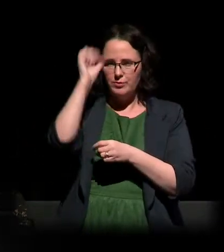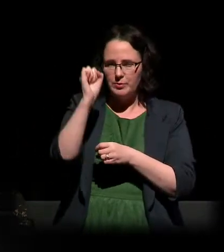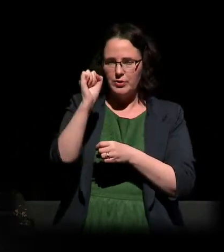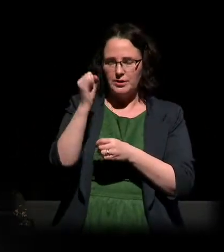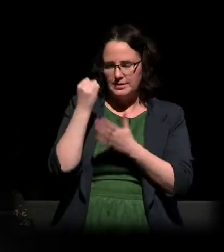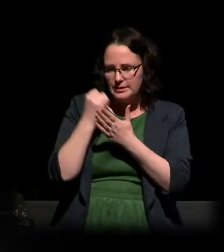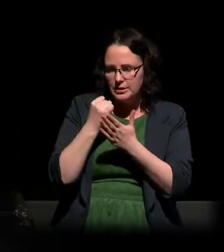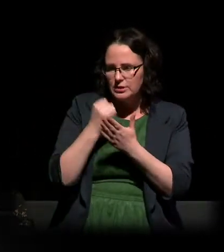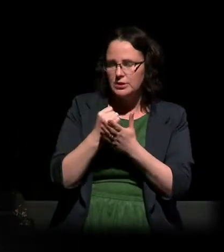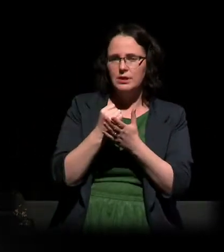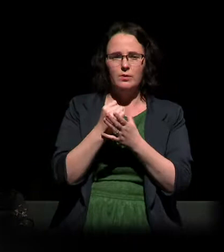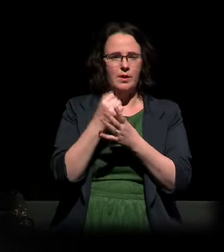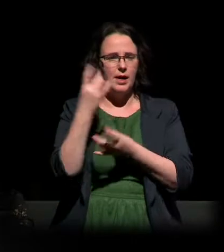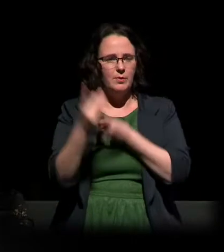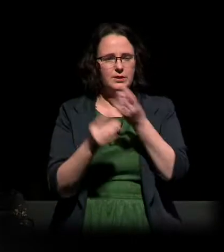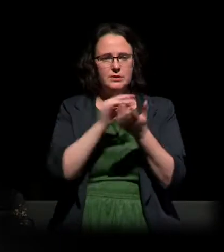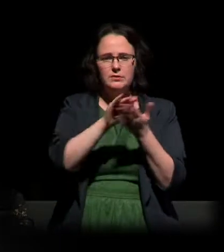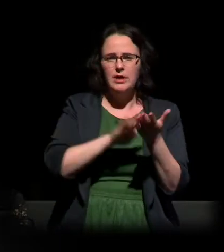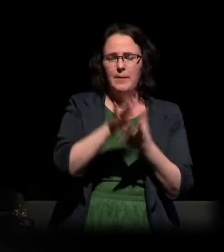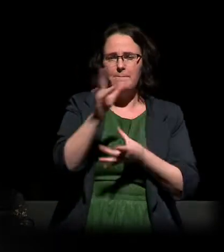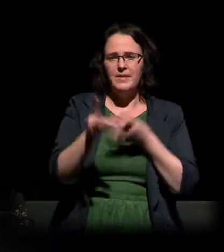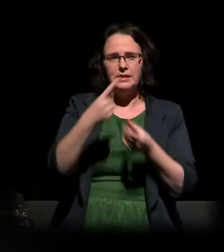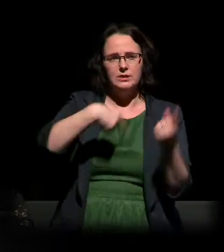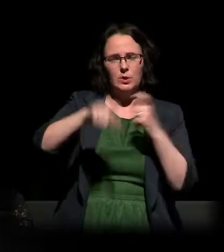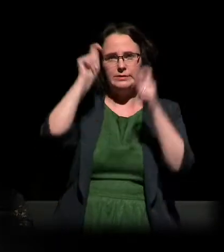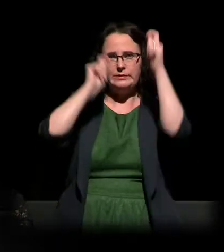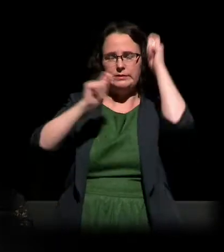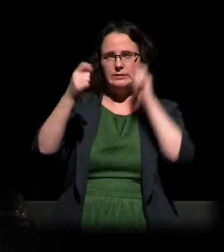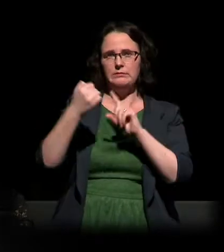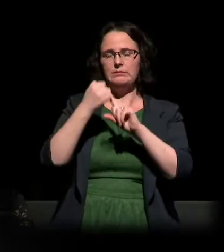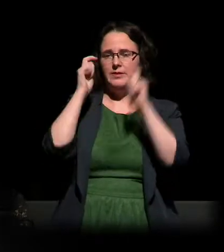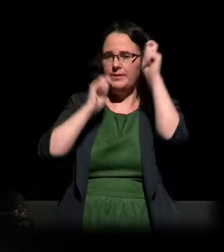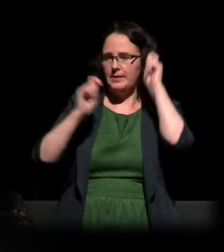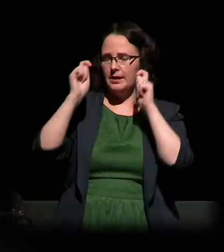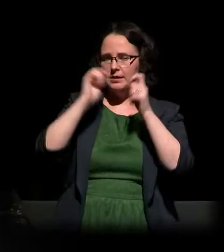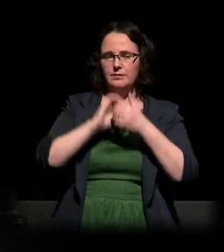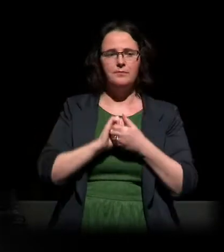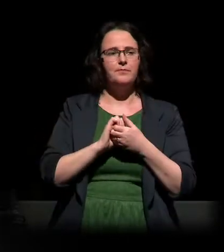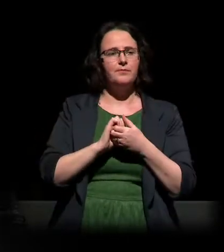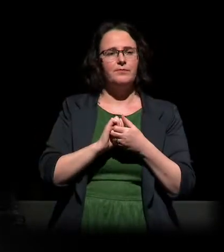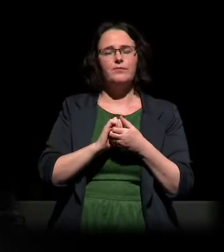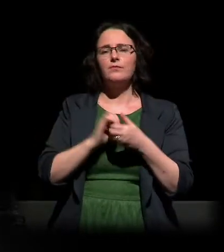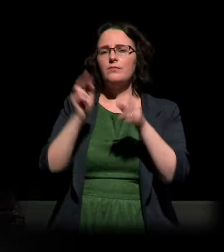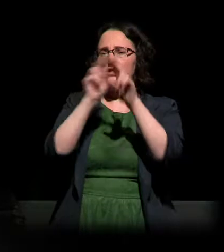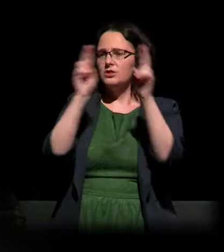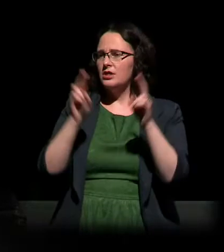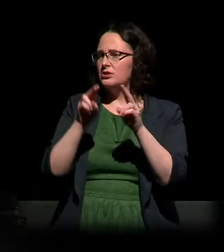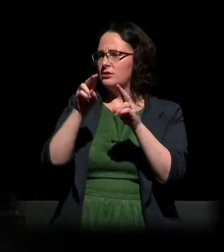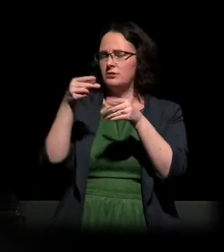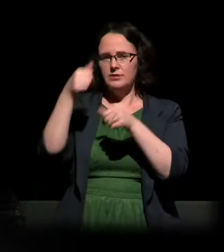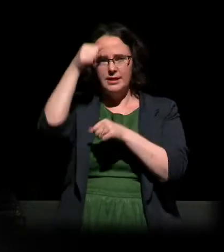force us all to think. Due to the work of international scholars and national organisations like the Trust,